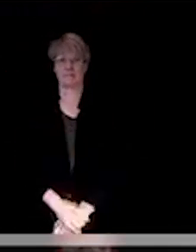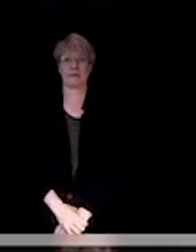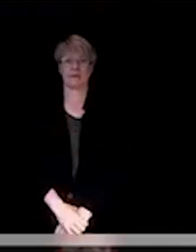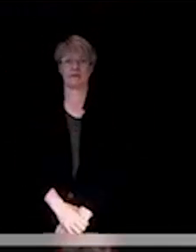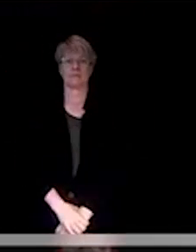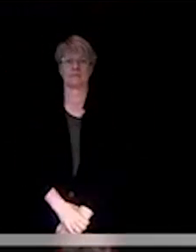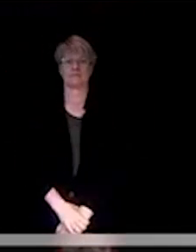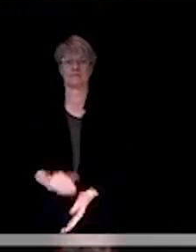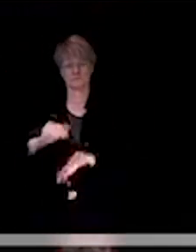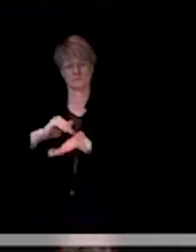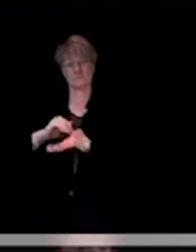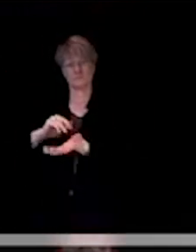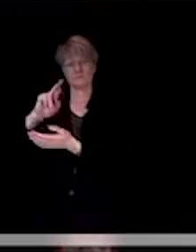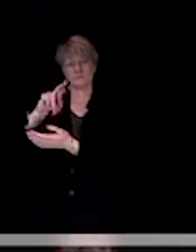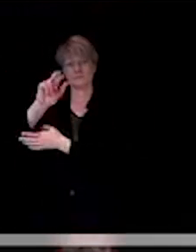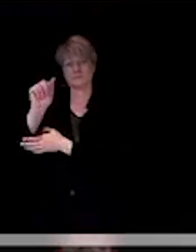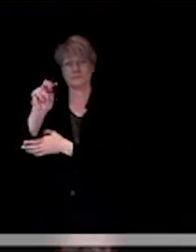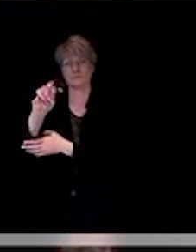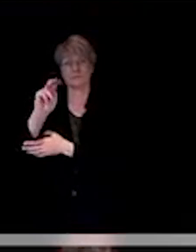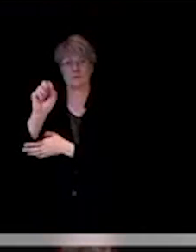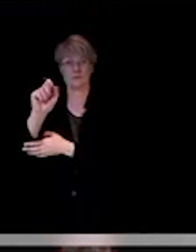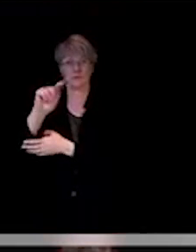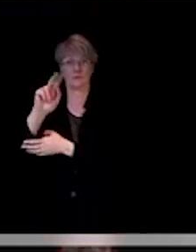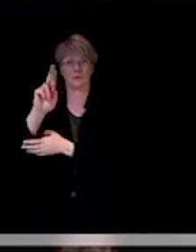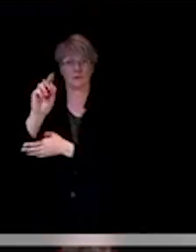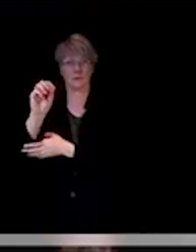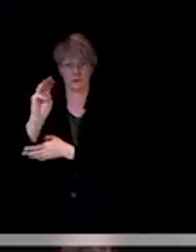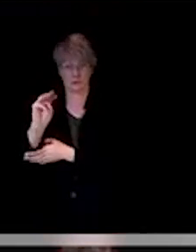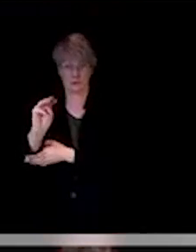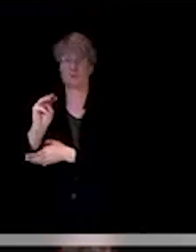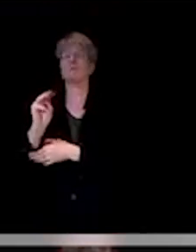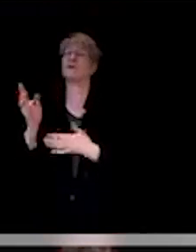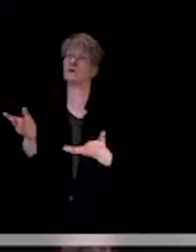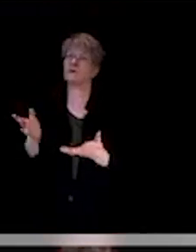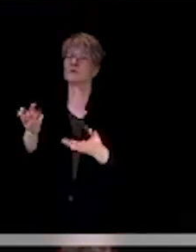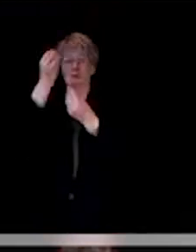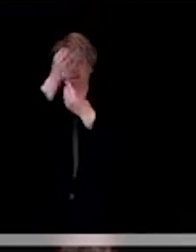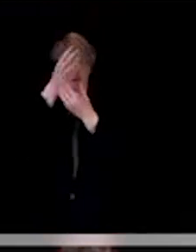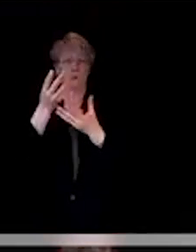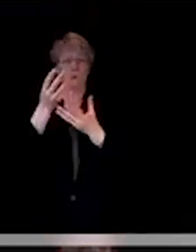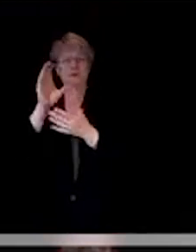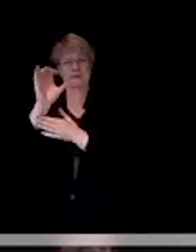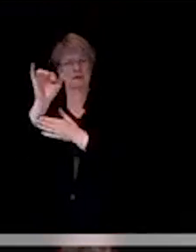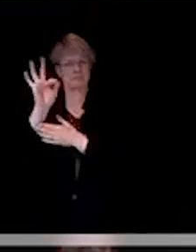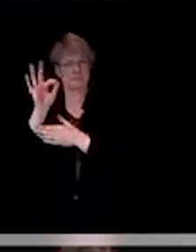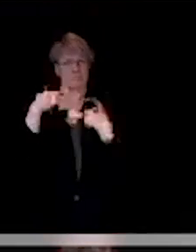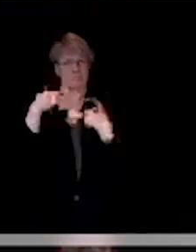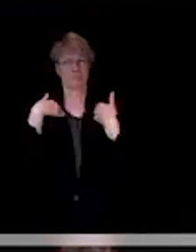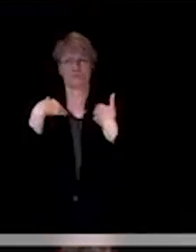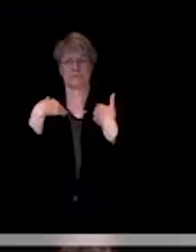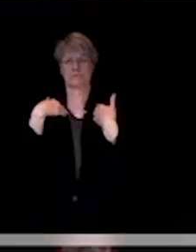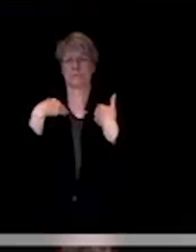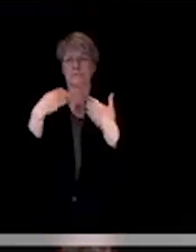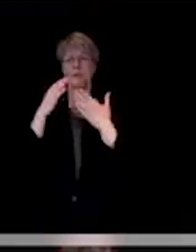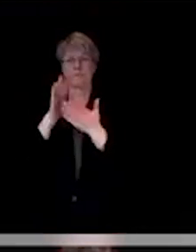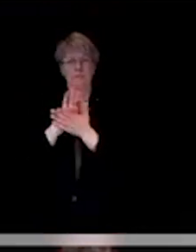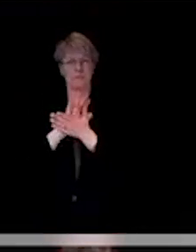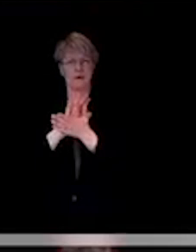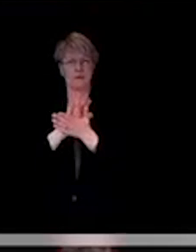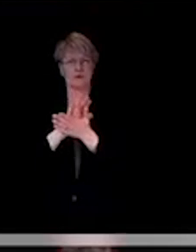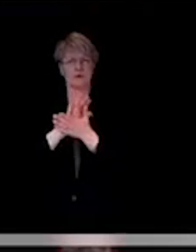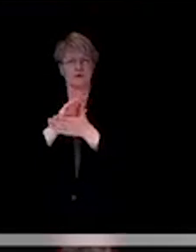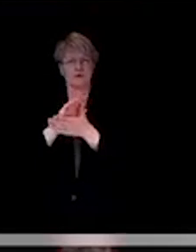I guess what I could say is a lot of those guidance documents are for planning purposes. it's nice to know that those are out. When we were developing our guidance, it